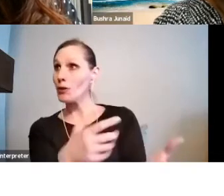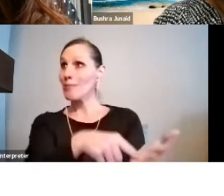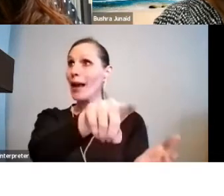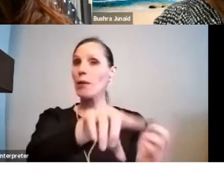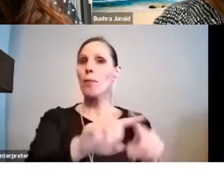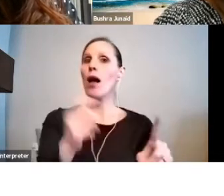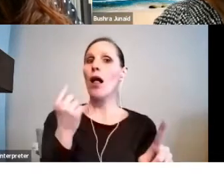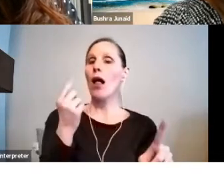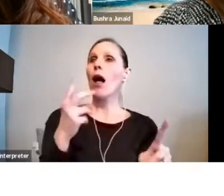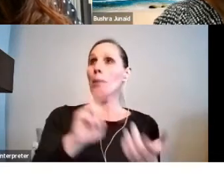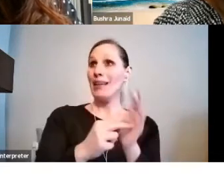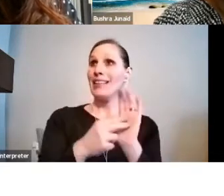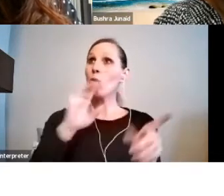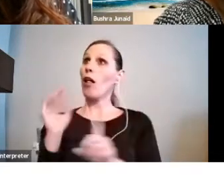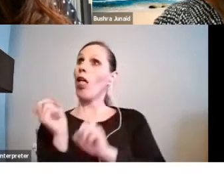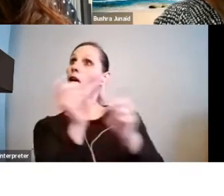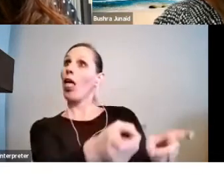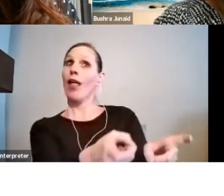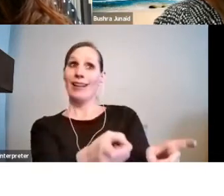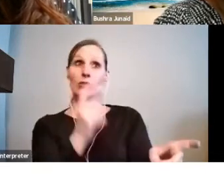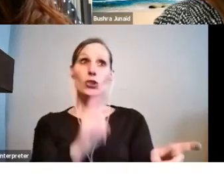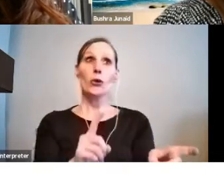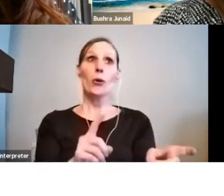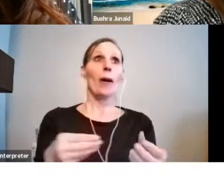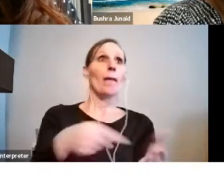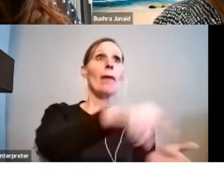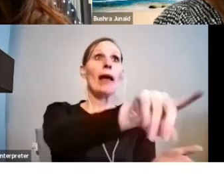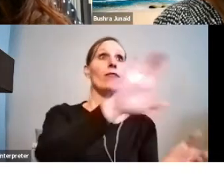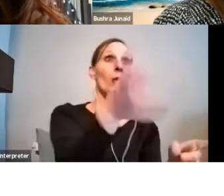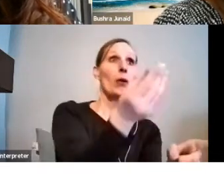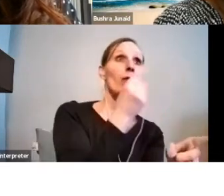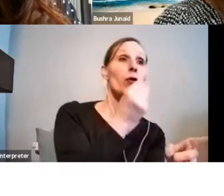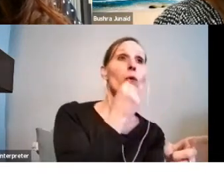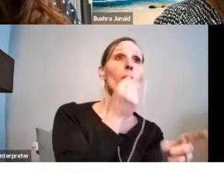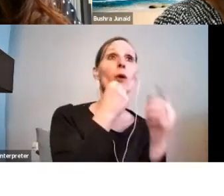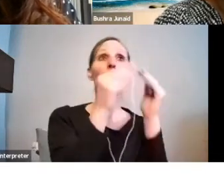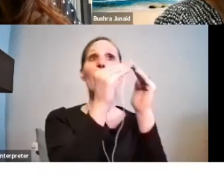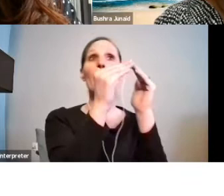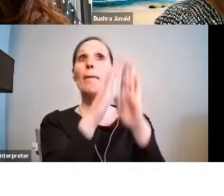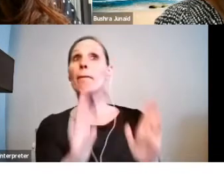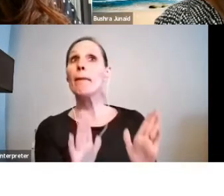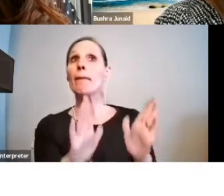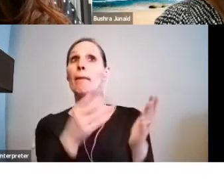cover subsistence costs or living expenses like food and housing.